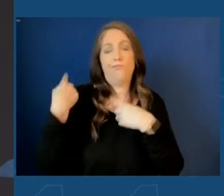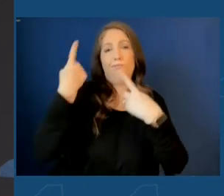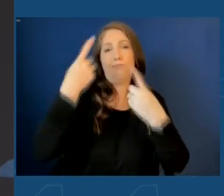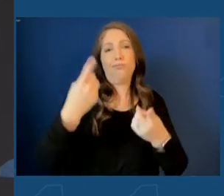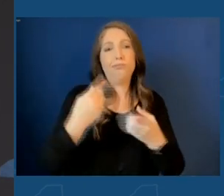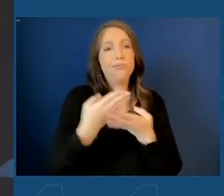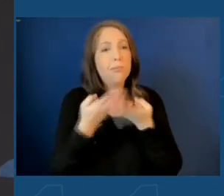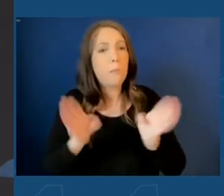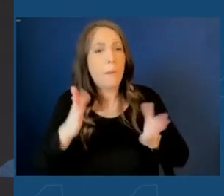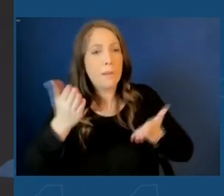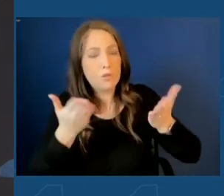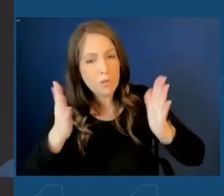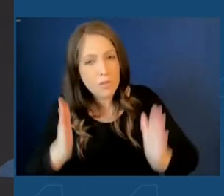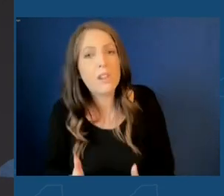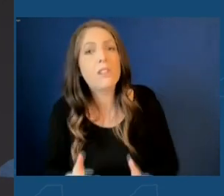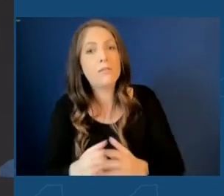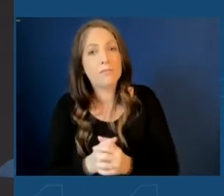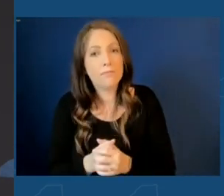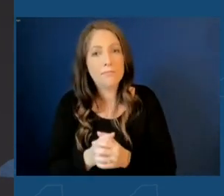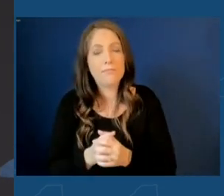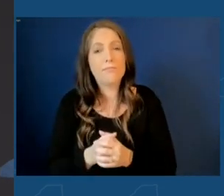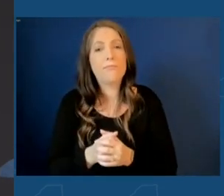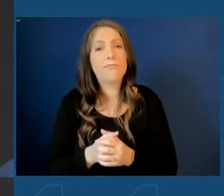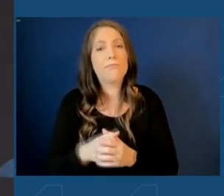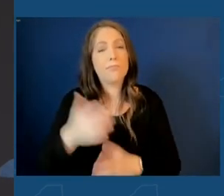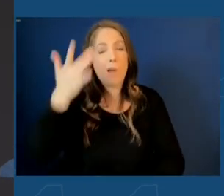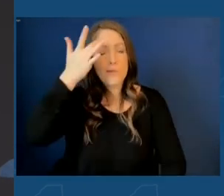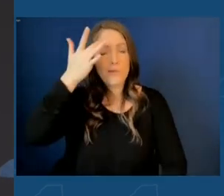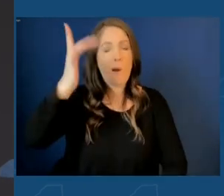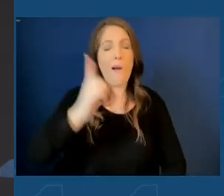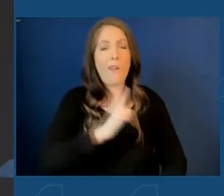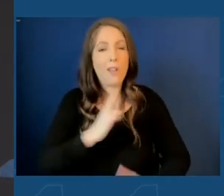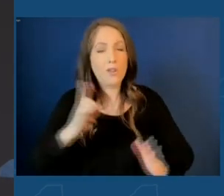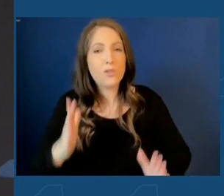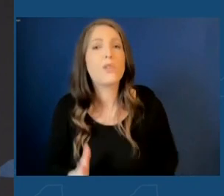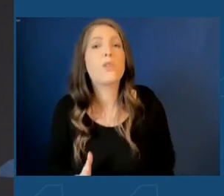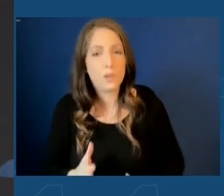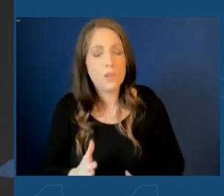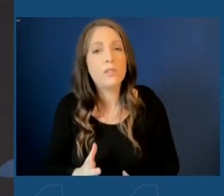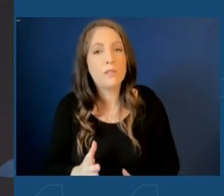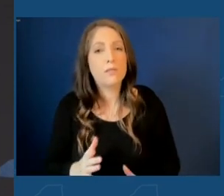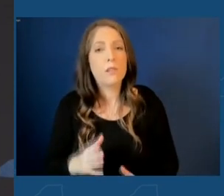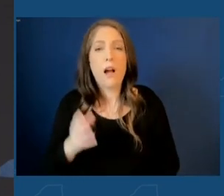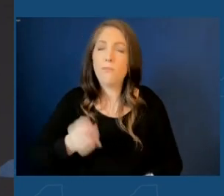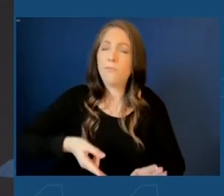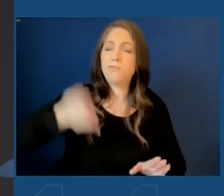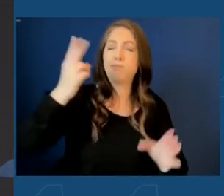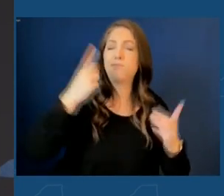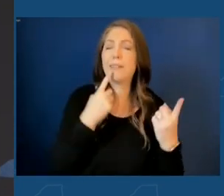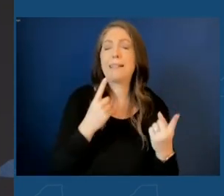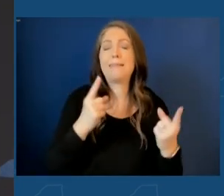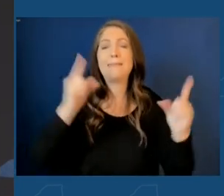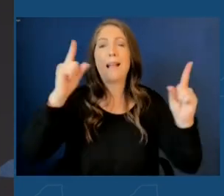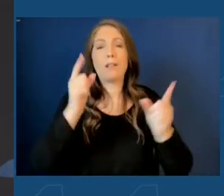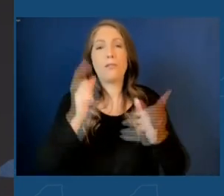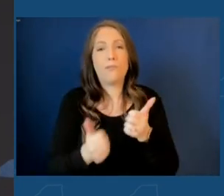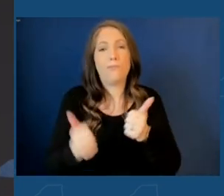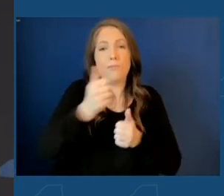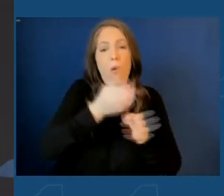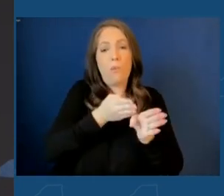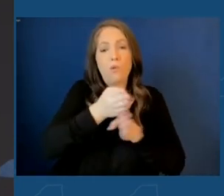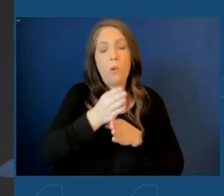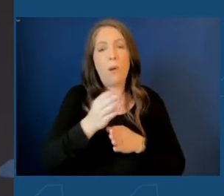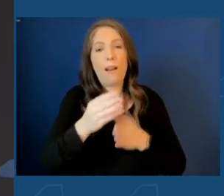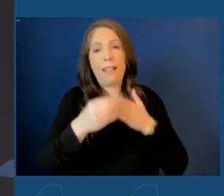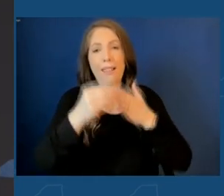a cunning legislator, and a highly successful majority leader that in one brilliant